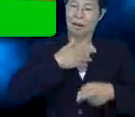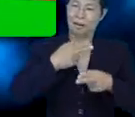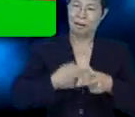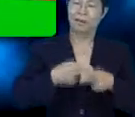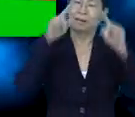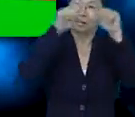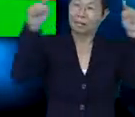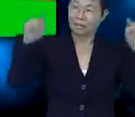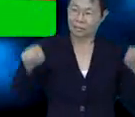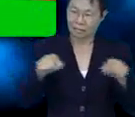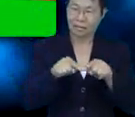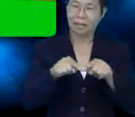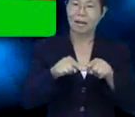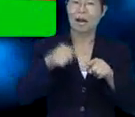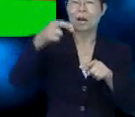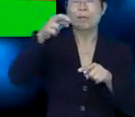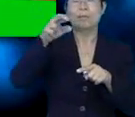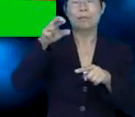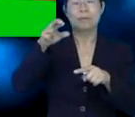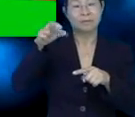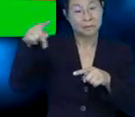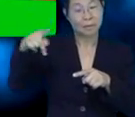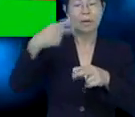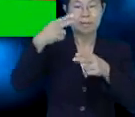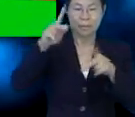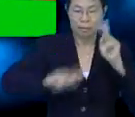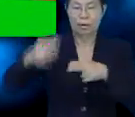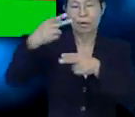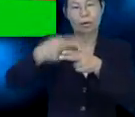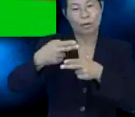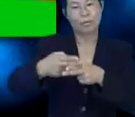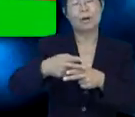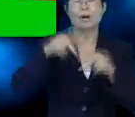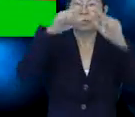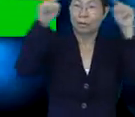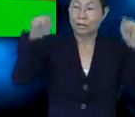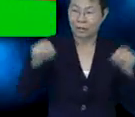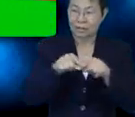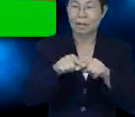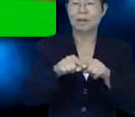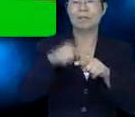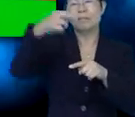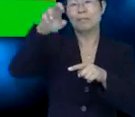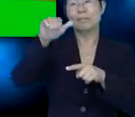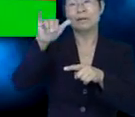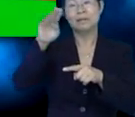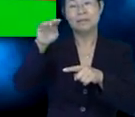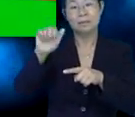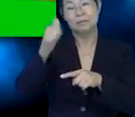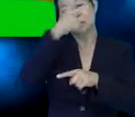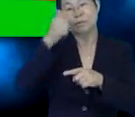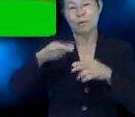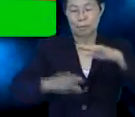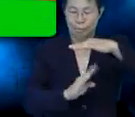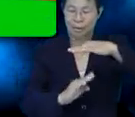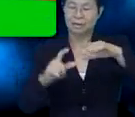Hi. I am a rectangular prism. People call me a rectangular prism because